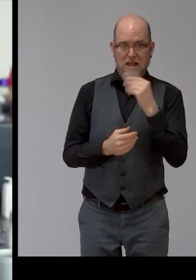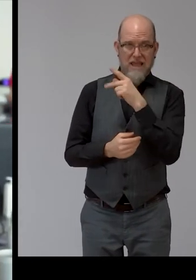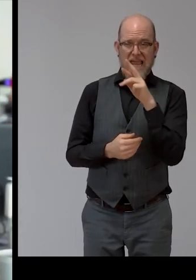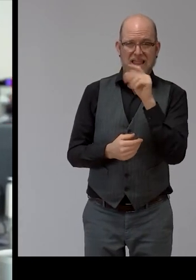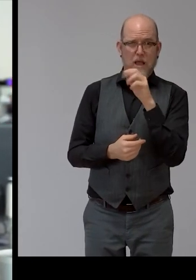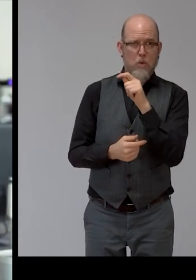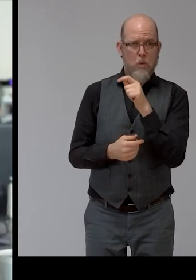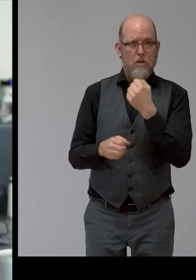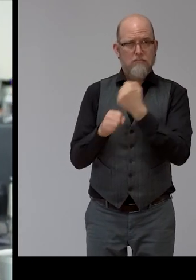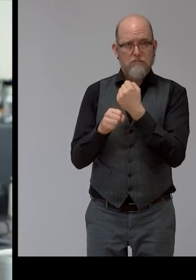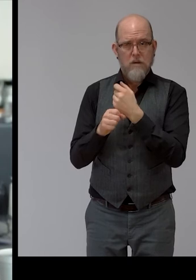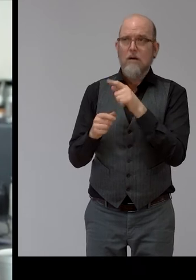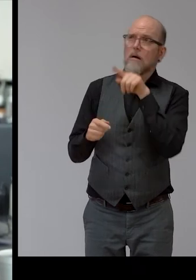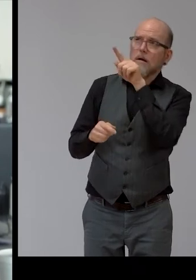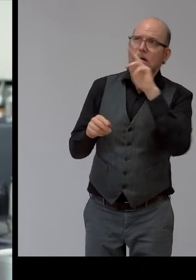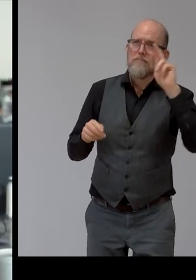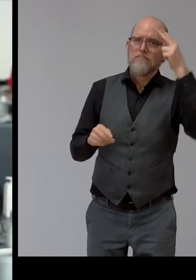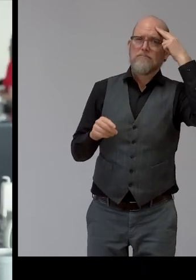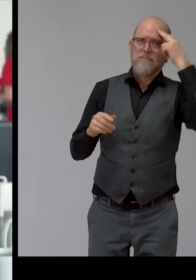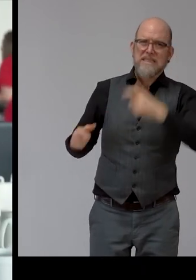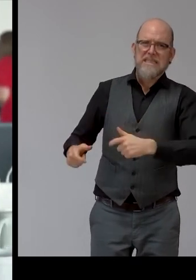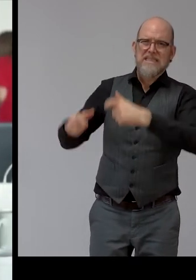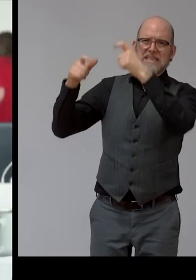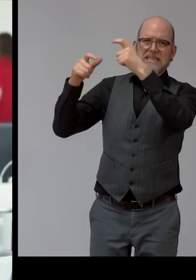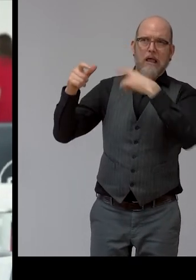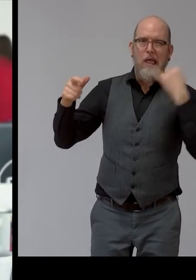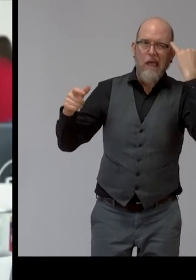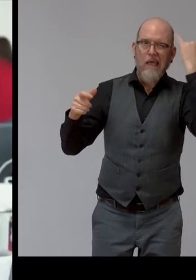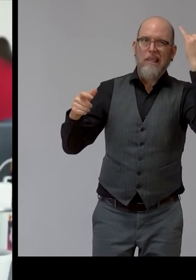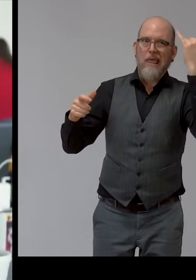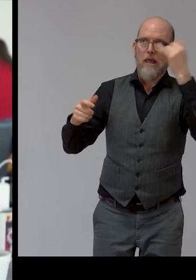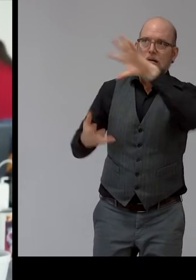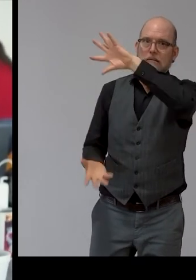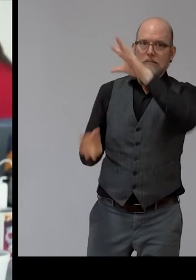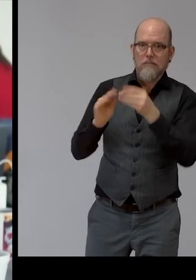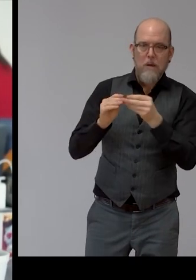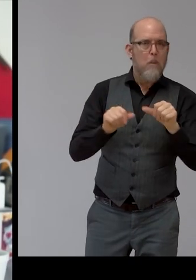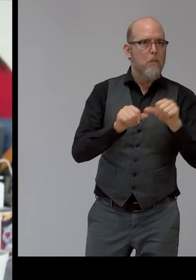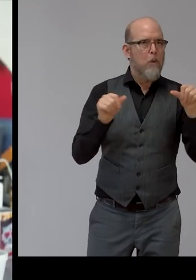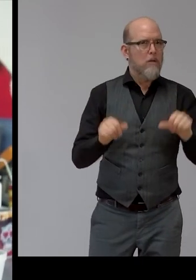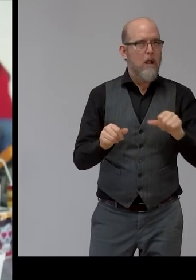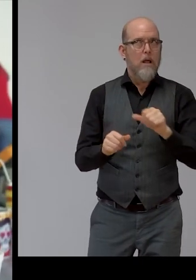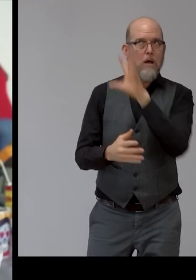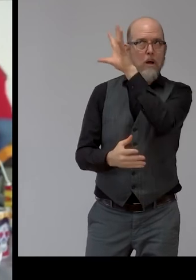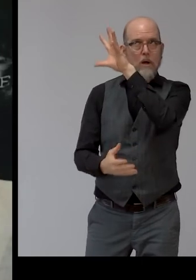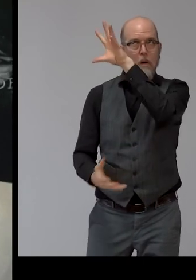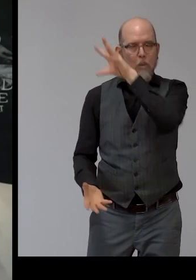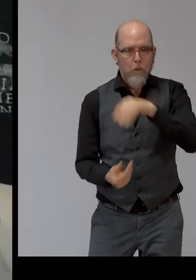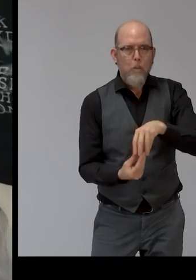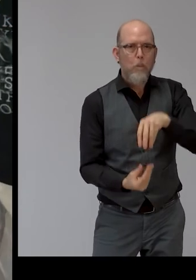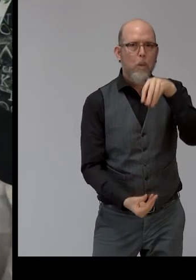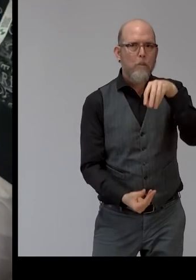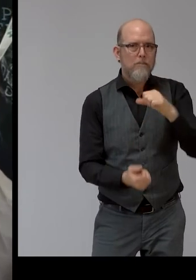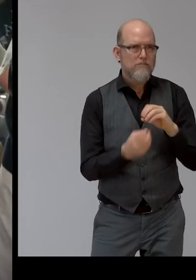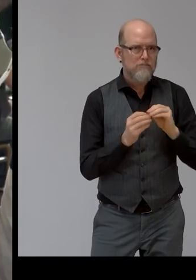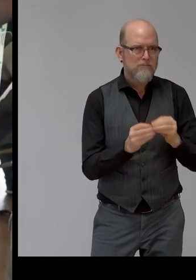That's when they got the idea to recreate it as a 3D model. Now the 3D model is ready. Anna Lucia sits at